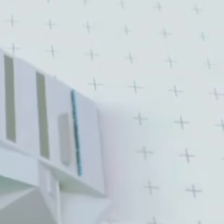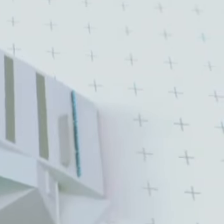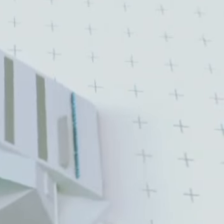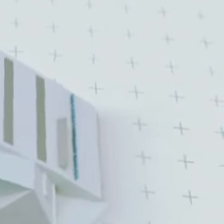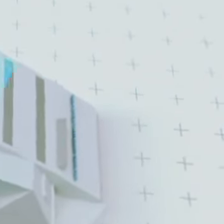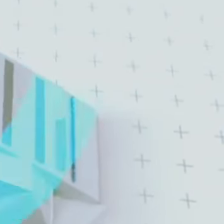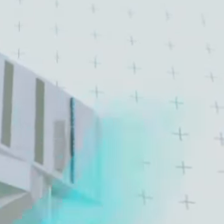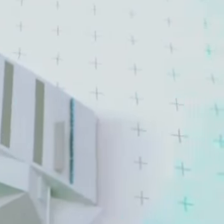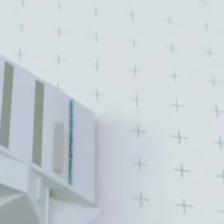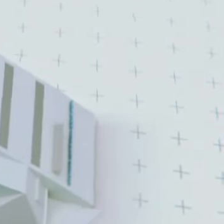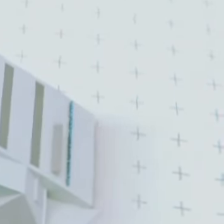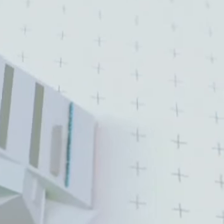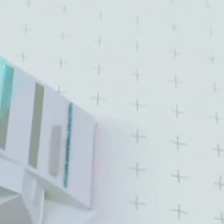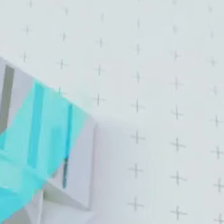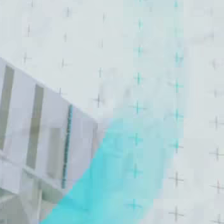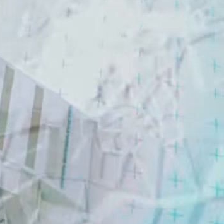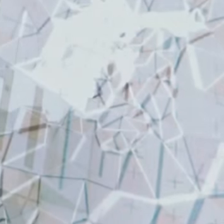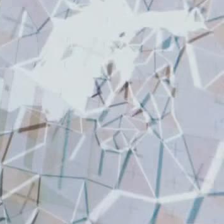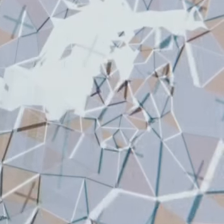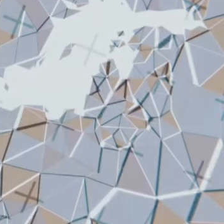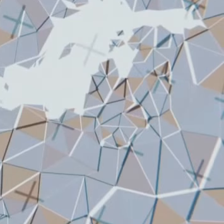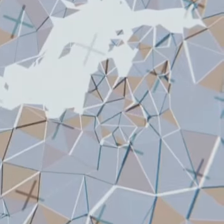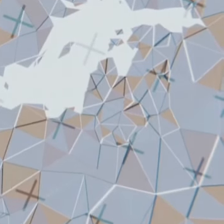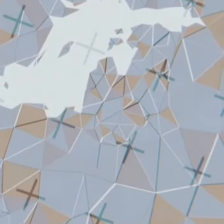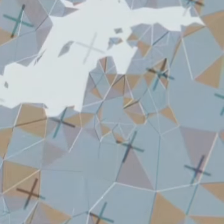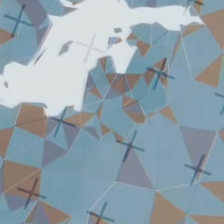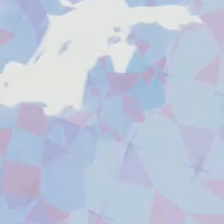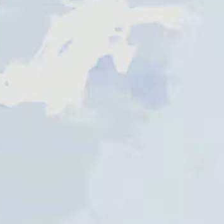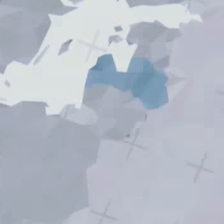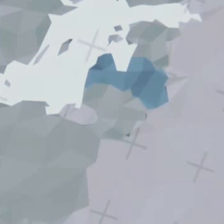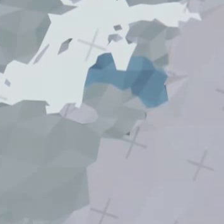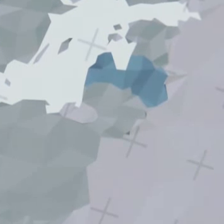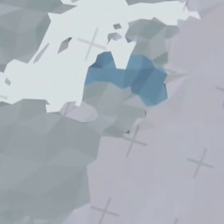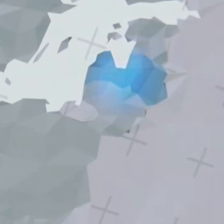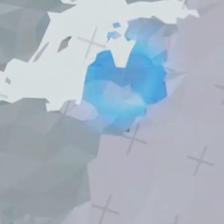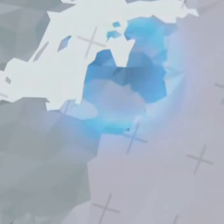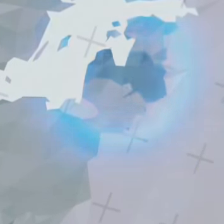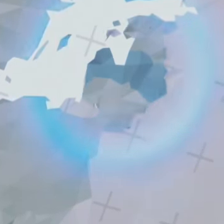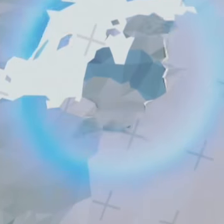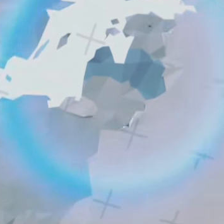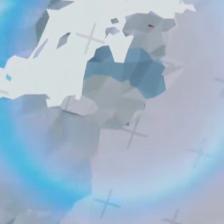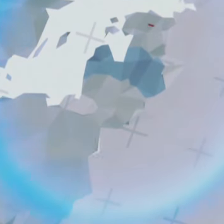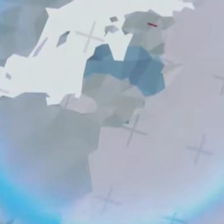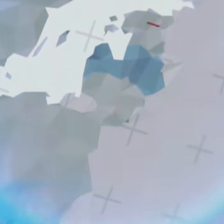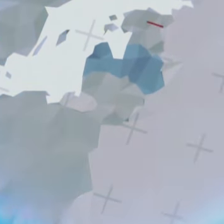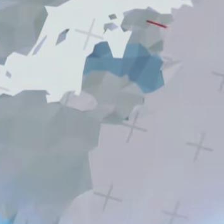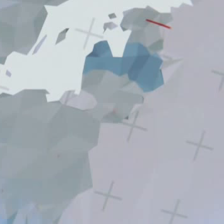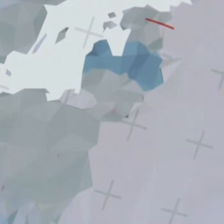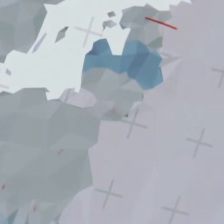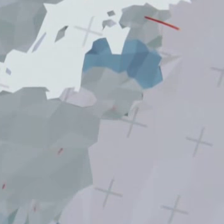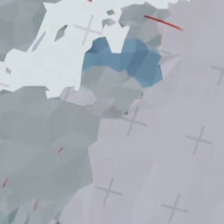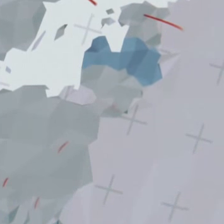it will be shaped, updated and upgraded in a very special and European way. Hundreds of different inspirational thoughts,